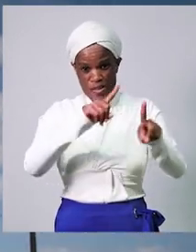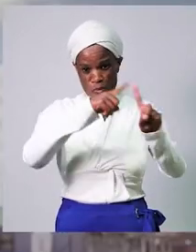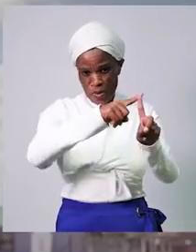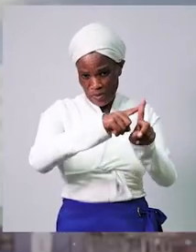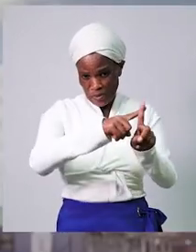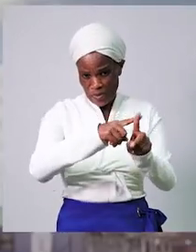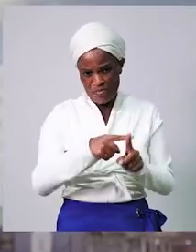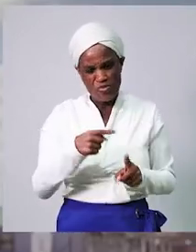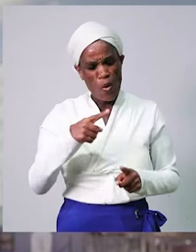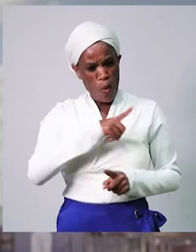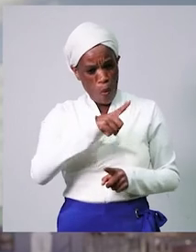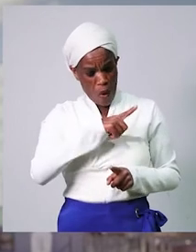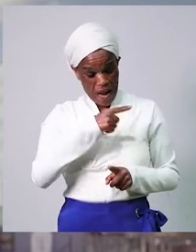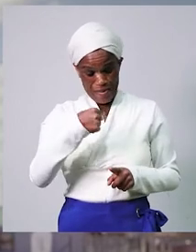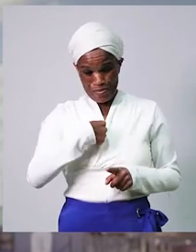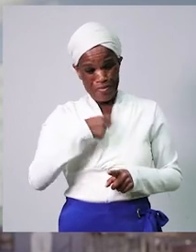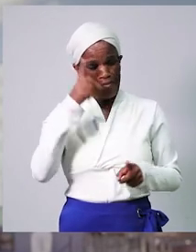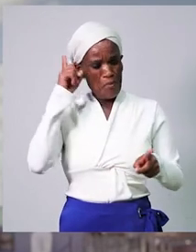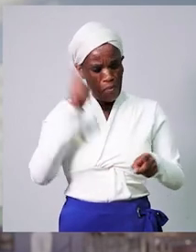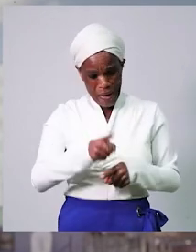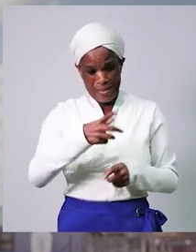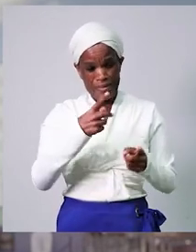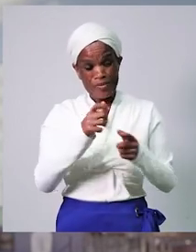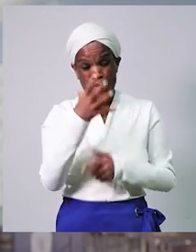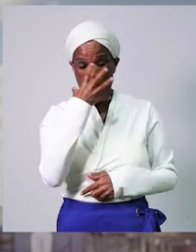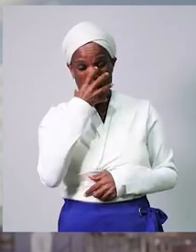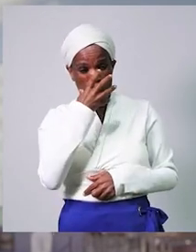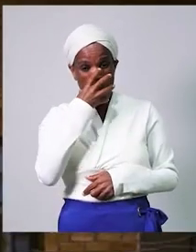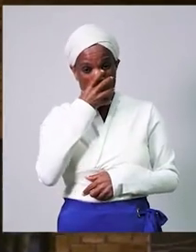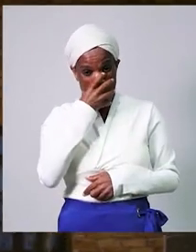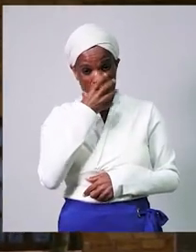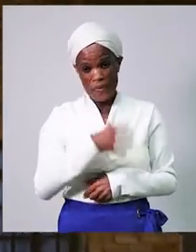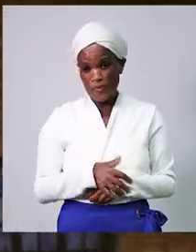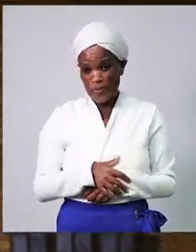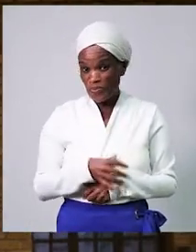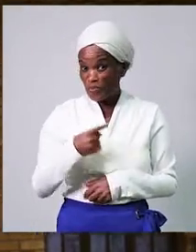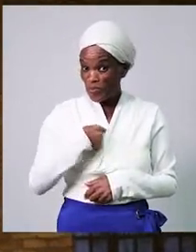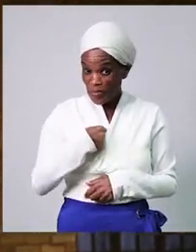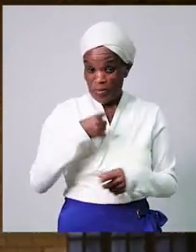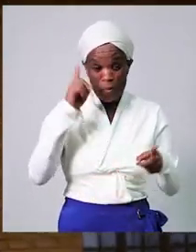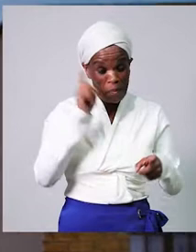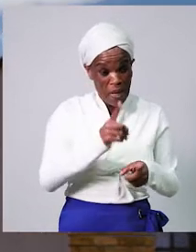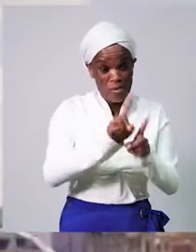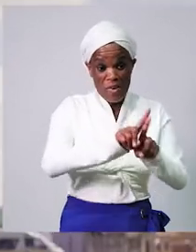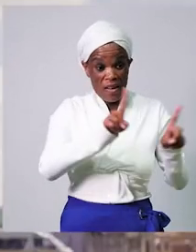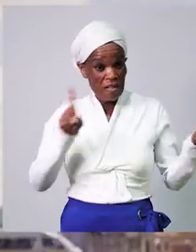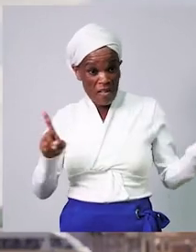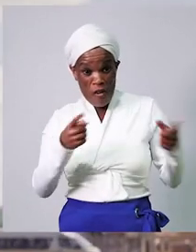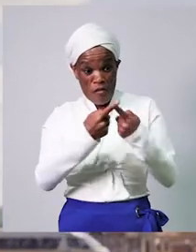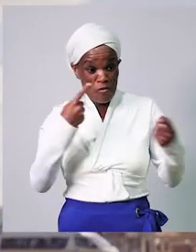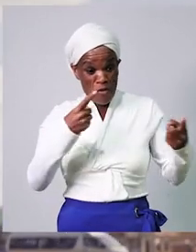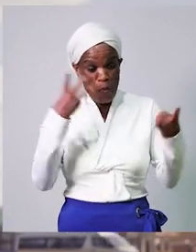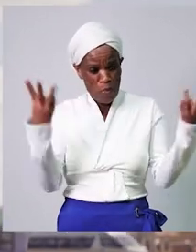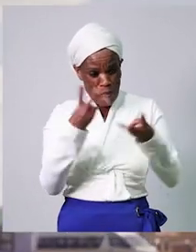you can kind of the patient's I'm a person who the hospital. car the